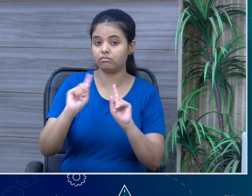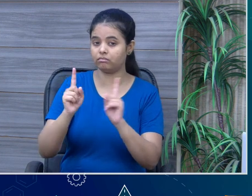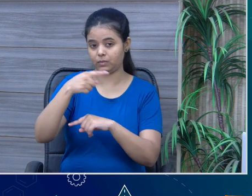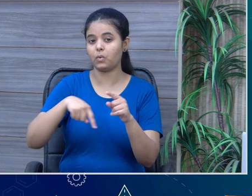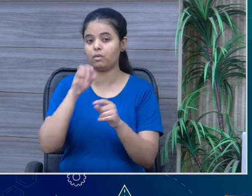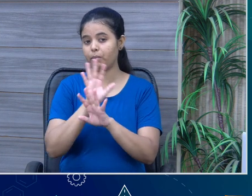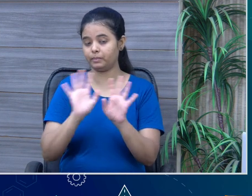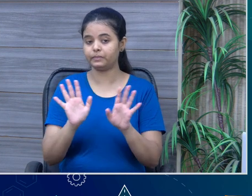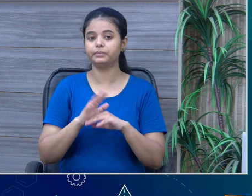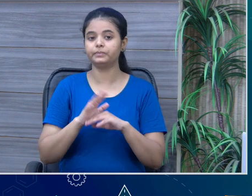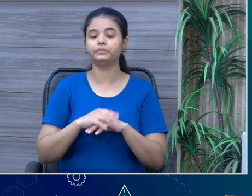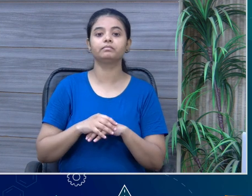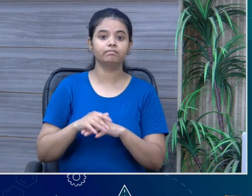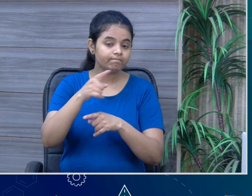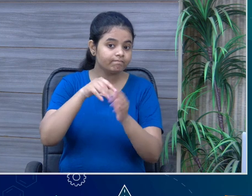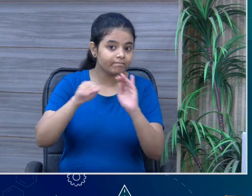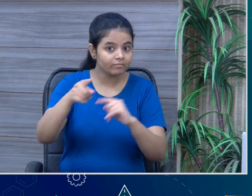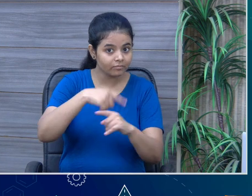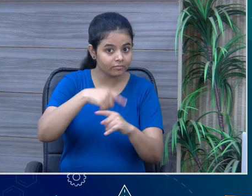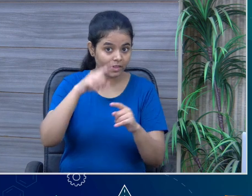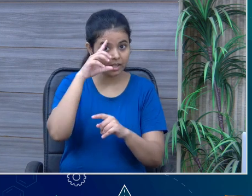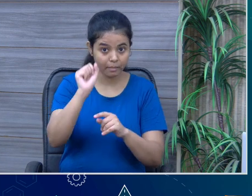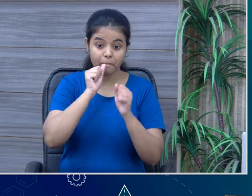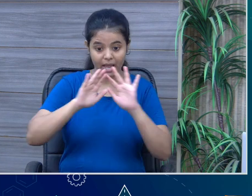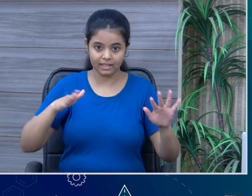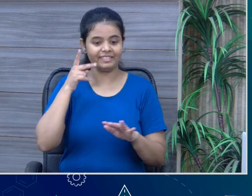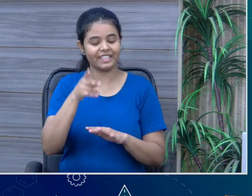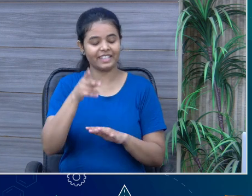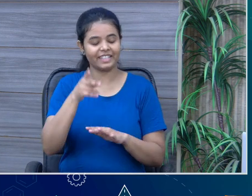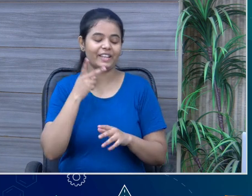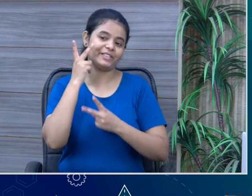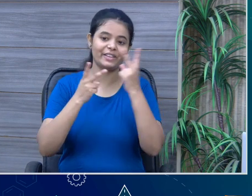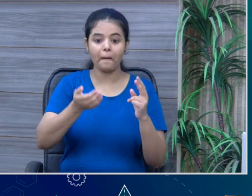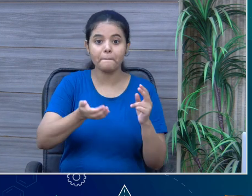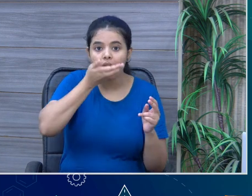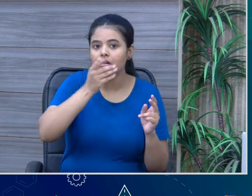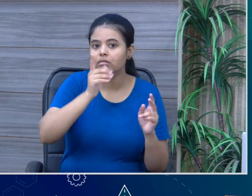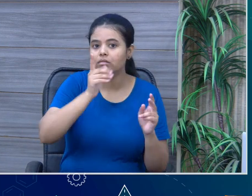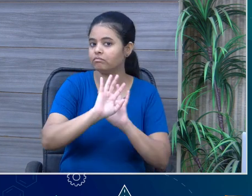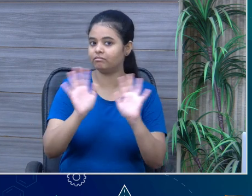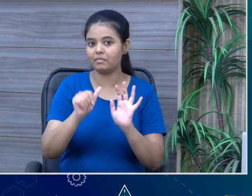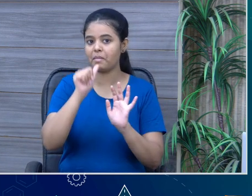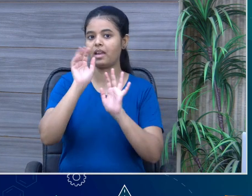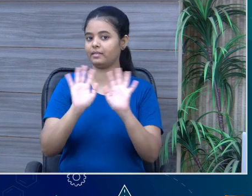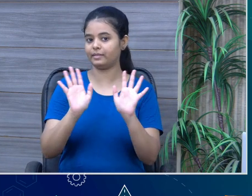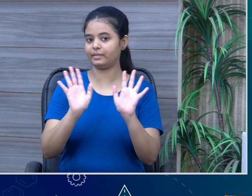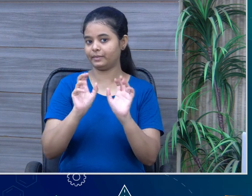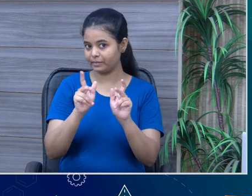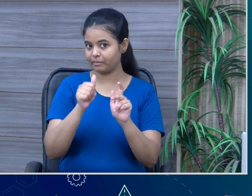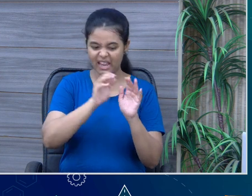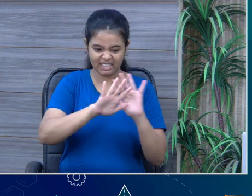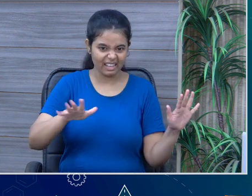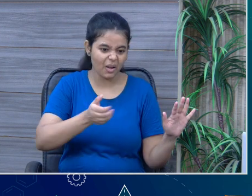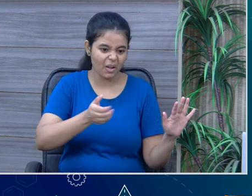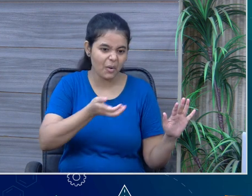how much children play with the sea water, do not drink it. That's a lesson. Okay. And Ma'am, we understood